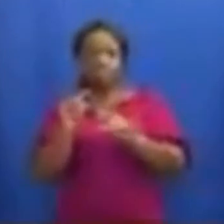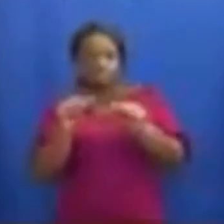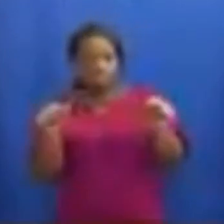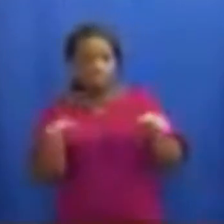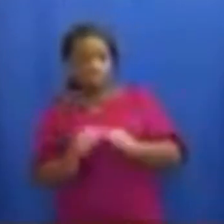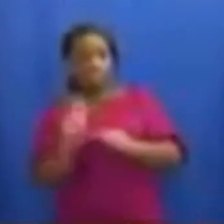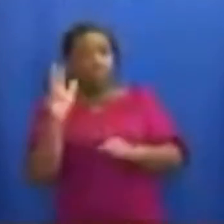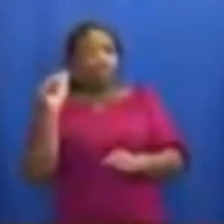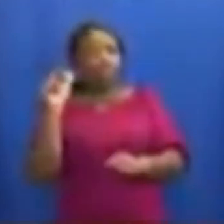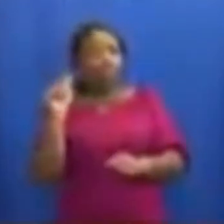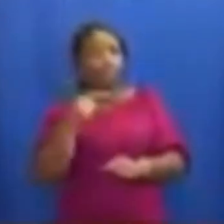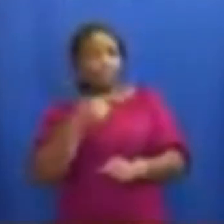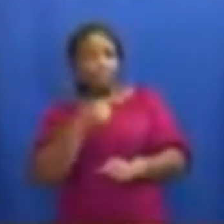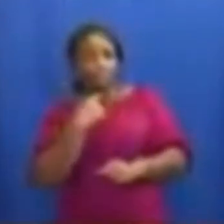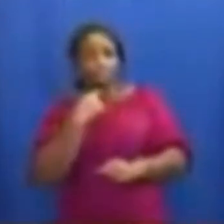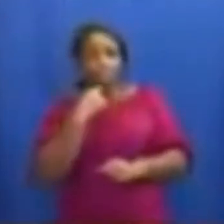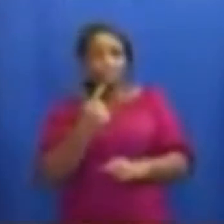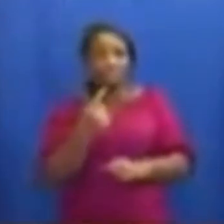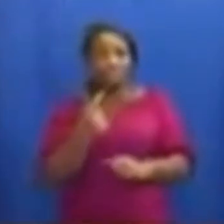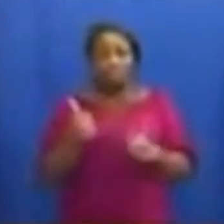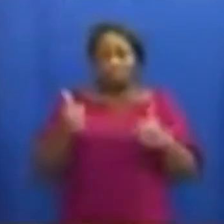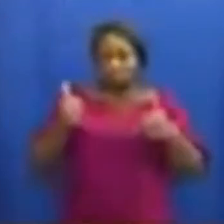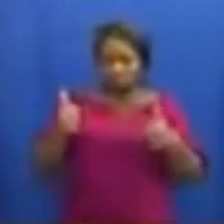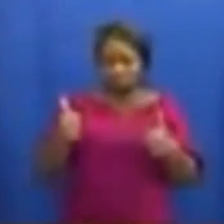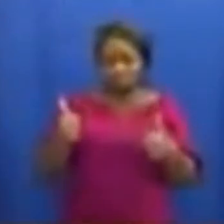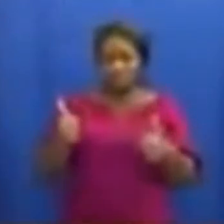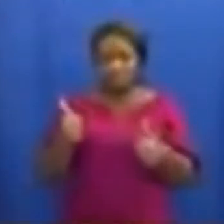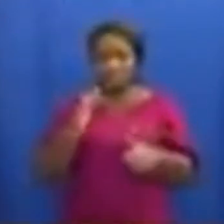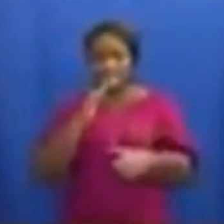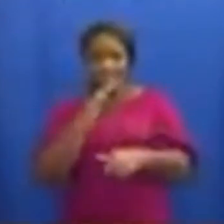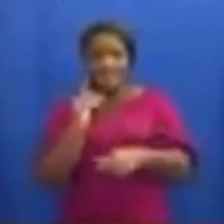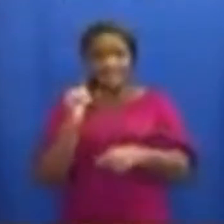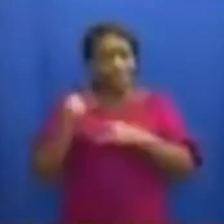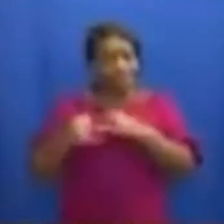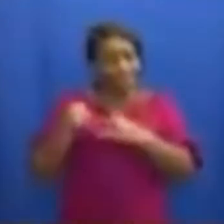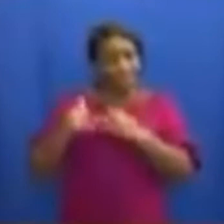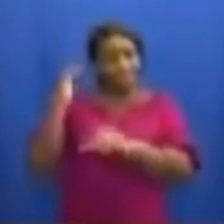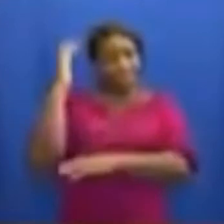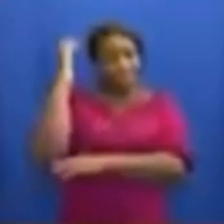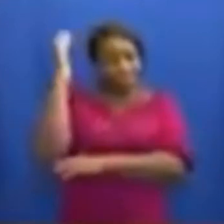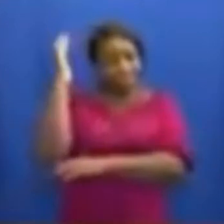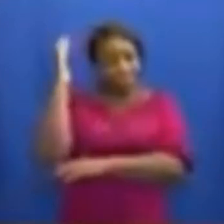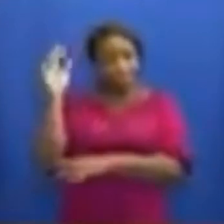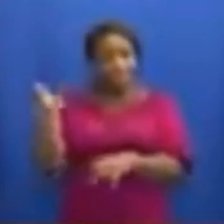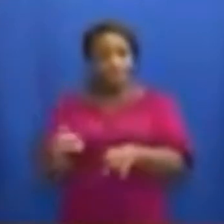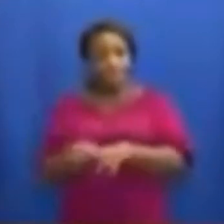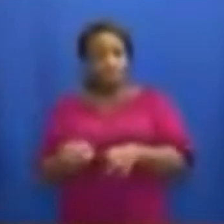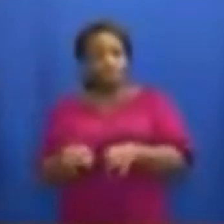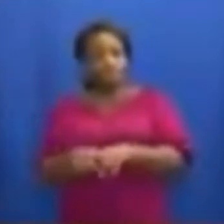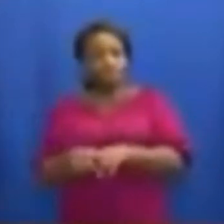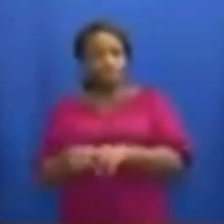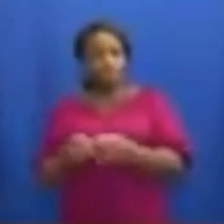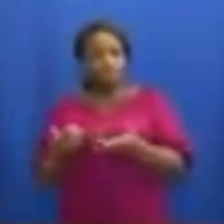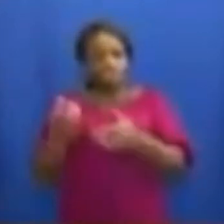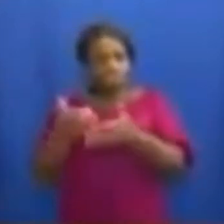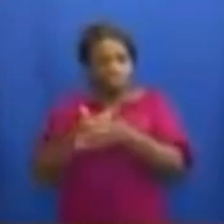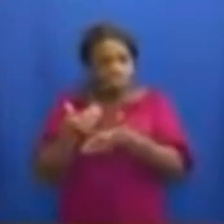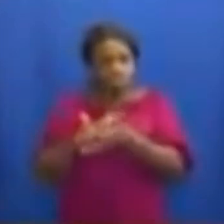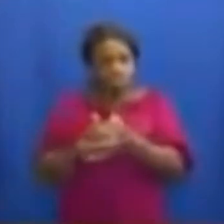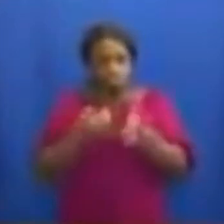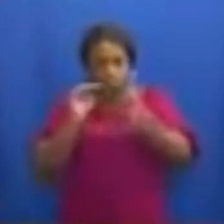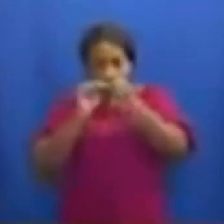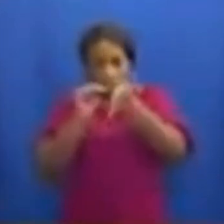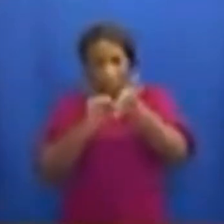to which I referred optimistically in my last address, has according to a new survey by the same